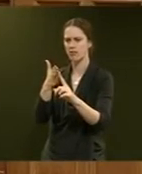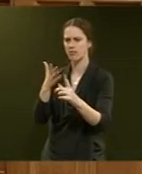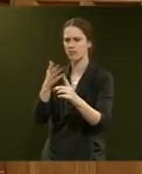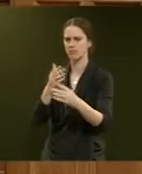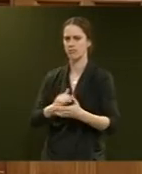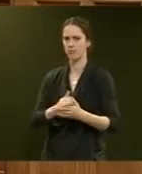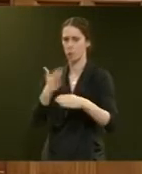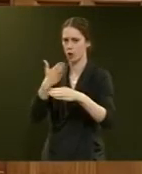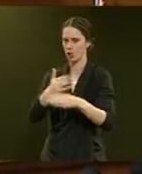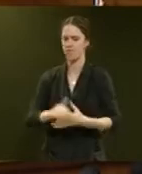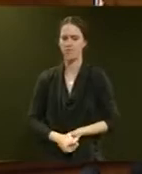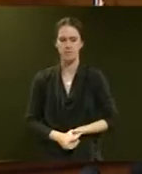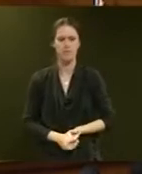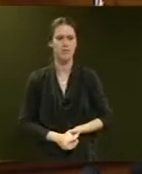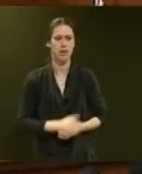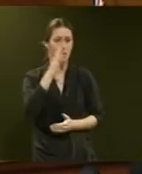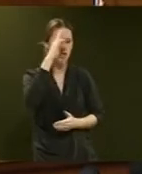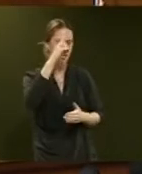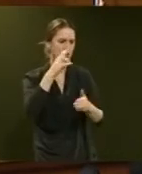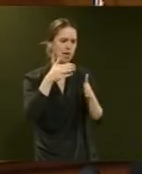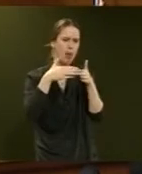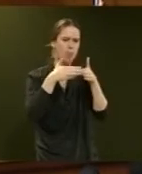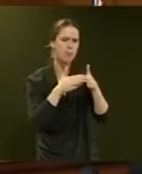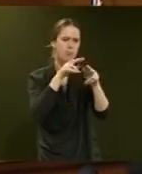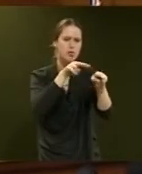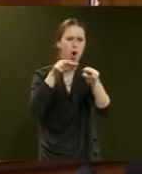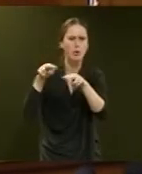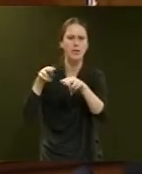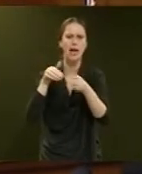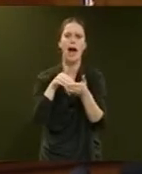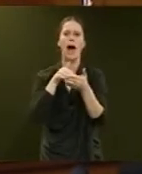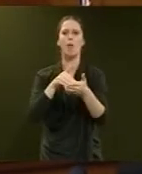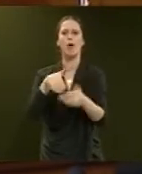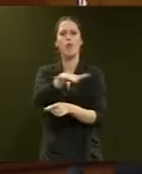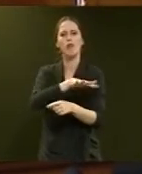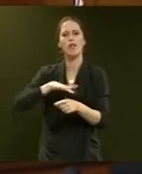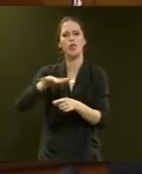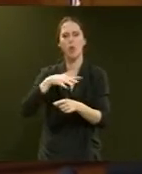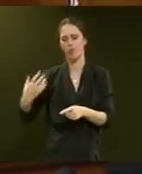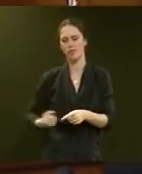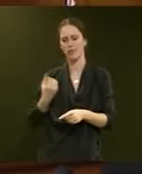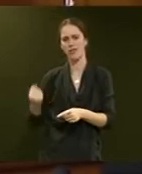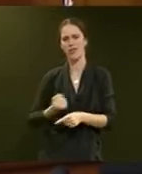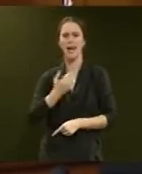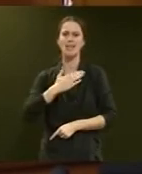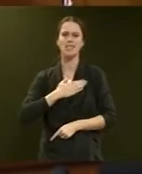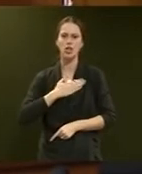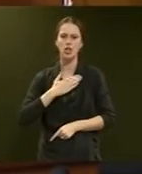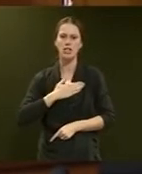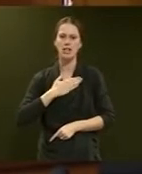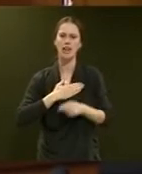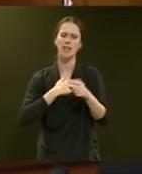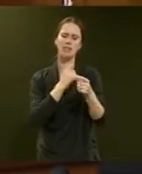Navy patrols into the Pacific help aid regional prosperity and security, which is of fundamental